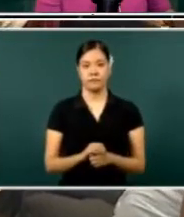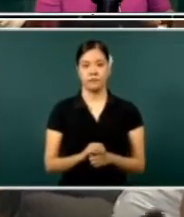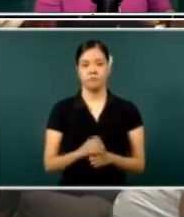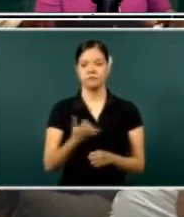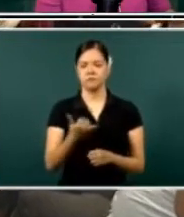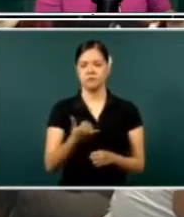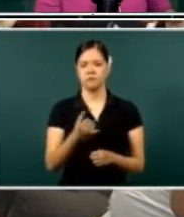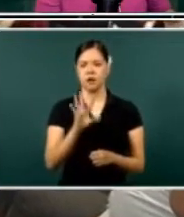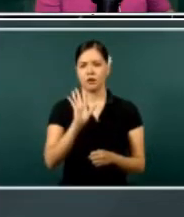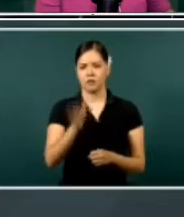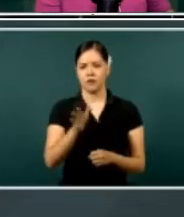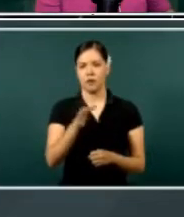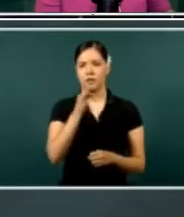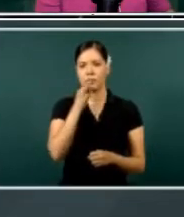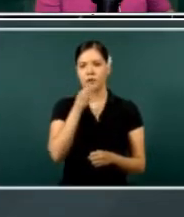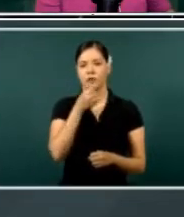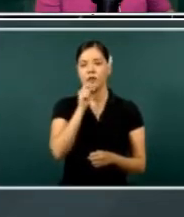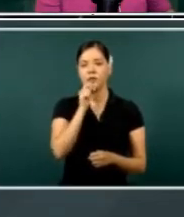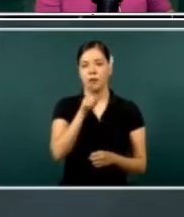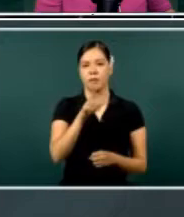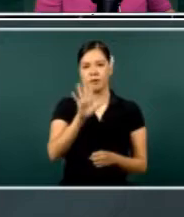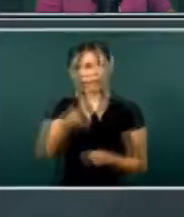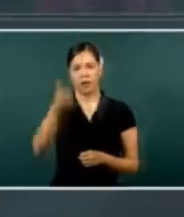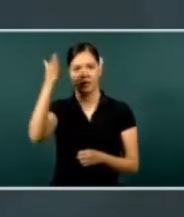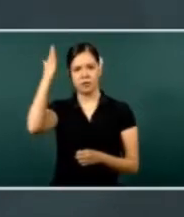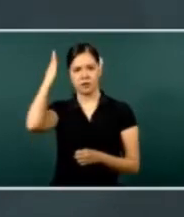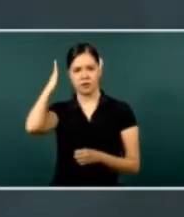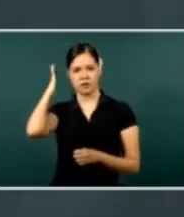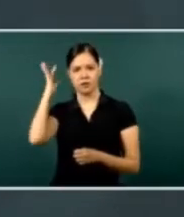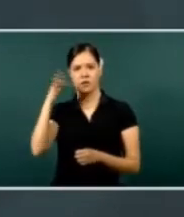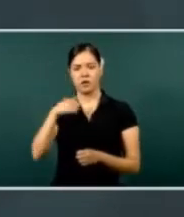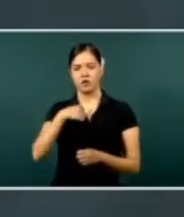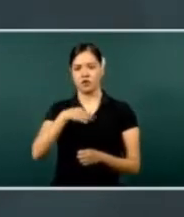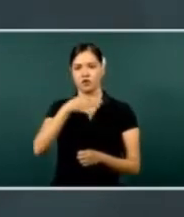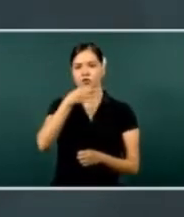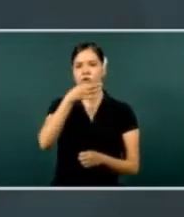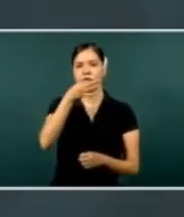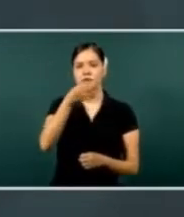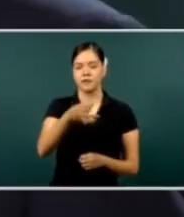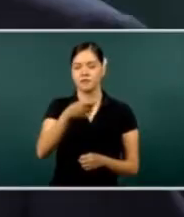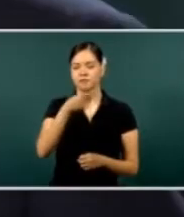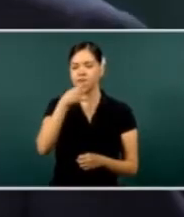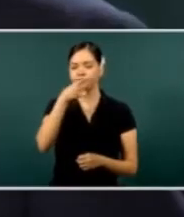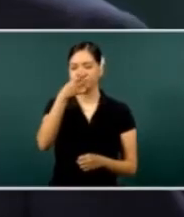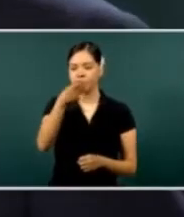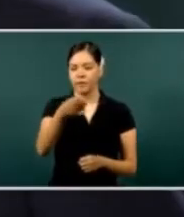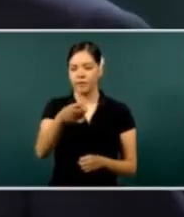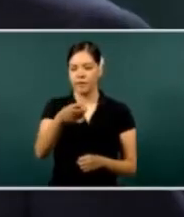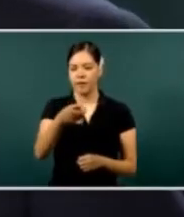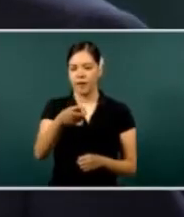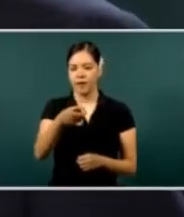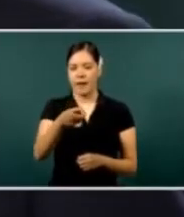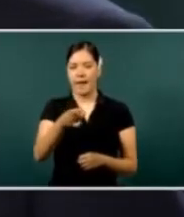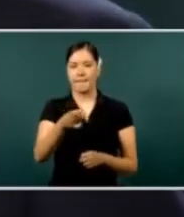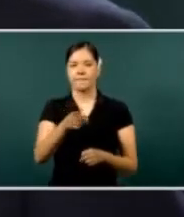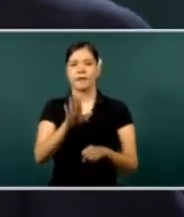And because, as I said before, I have been, uh, giving preference